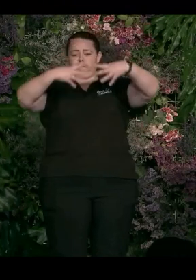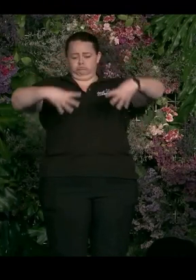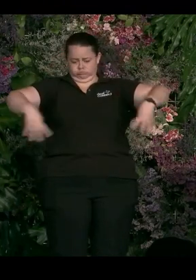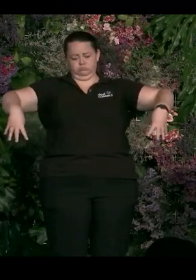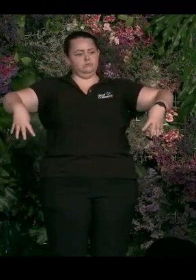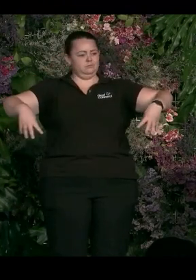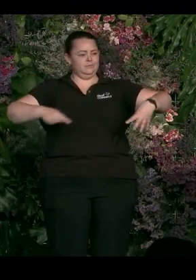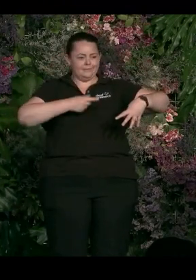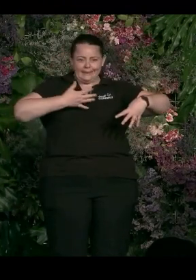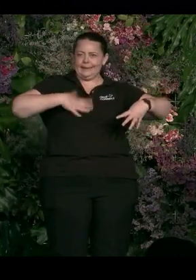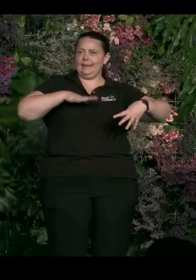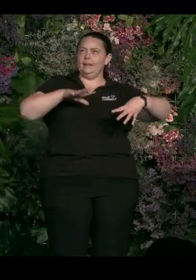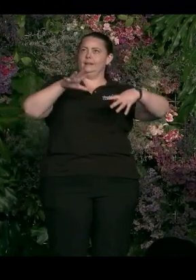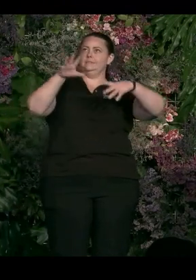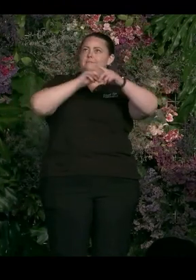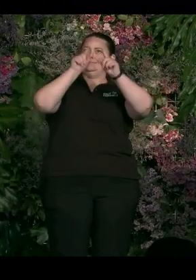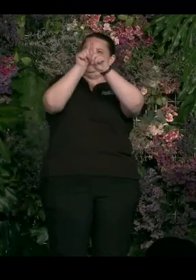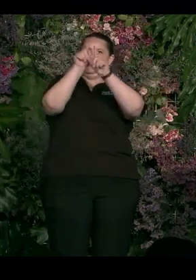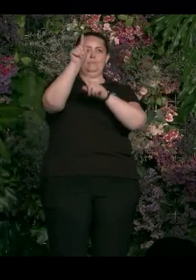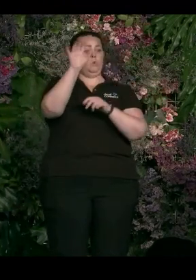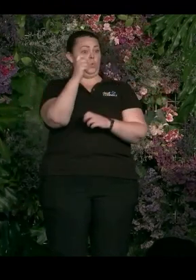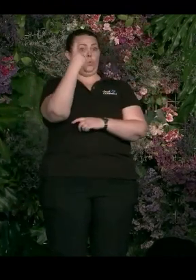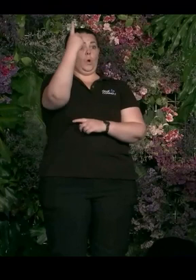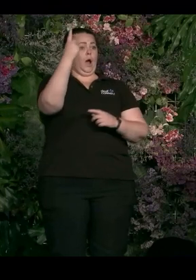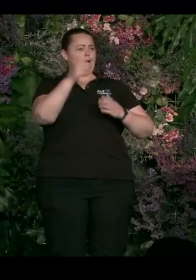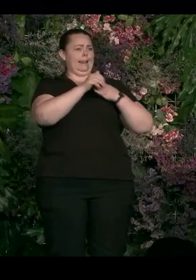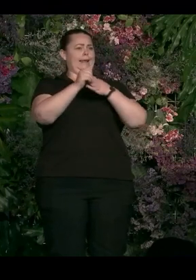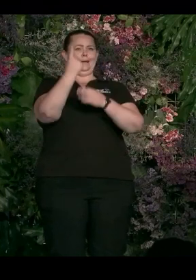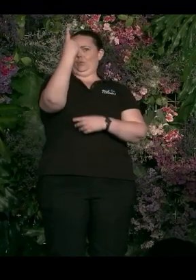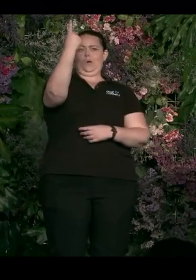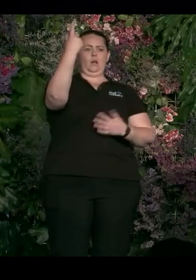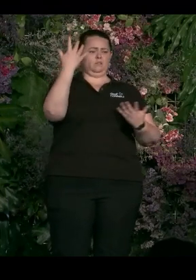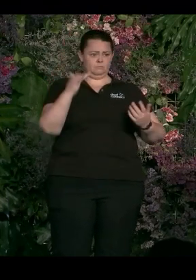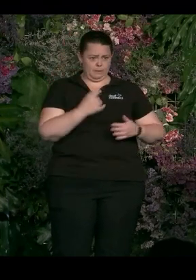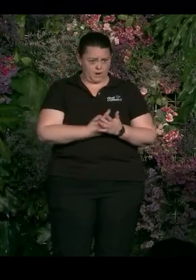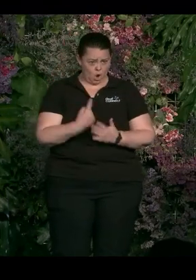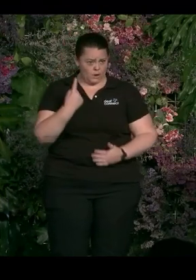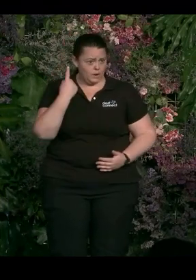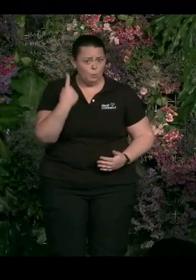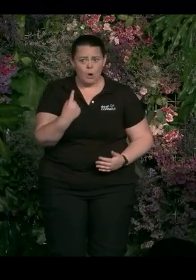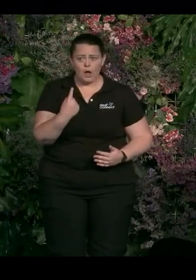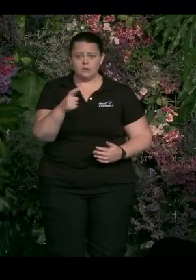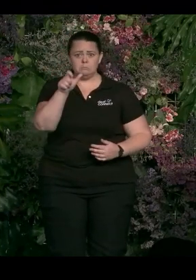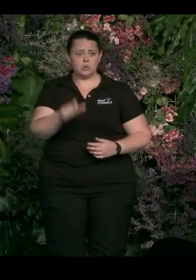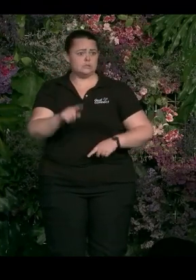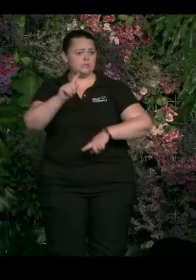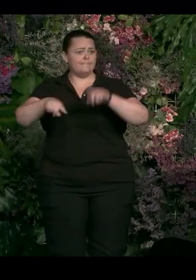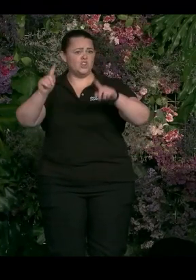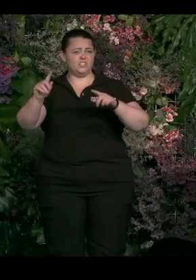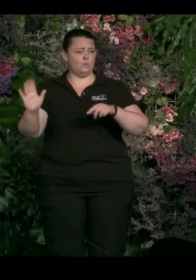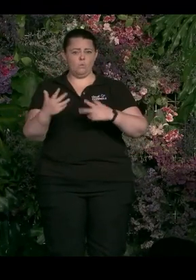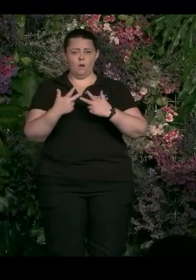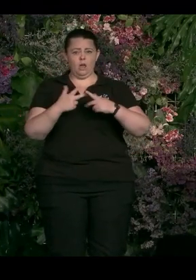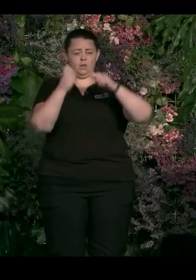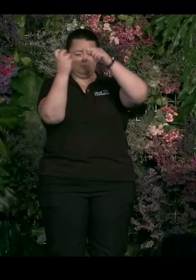and organising matter more than leadership. And so if you think, and what I mean by that